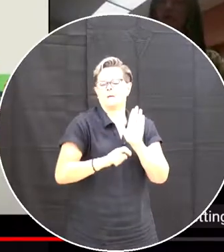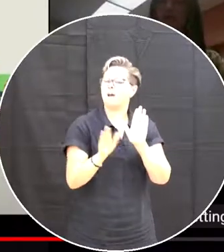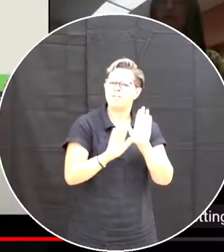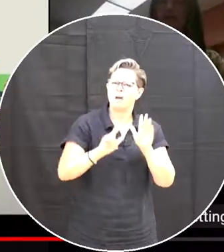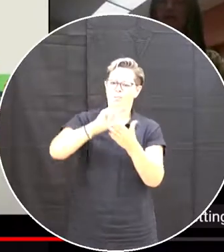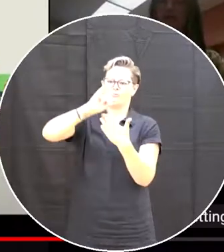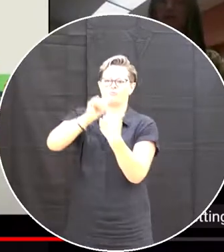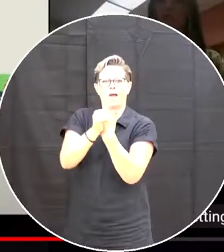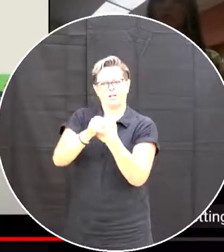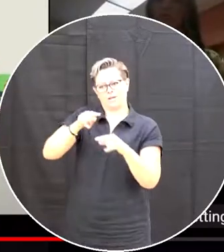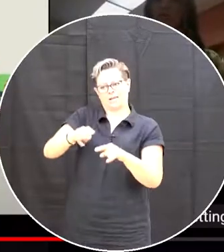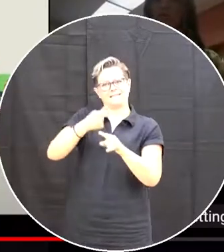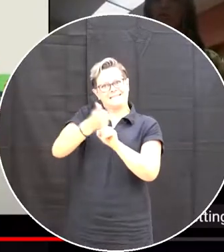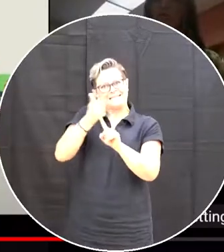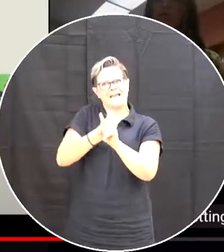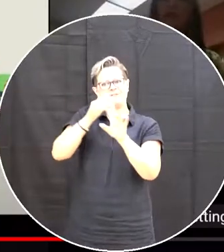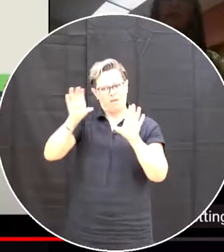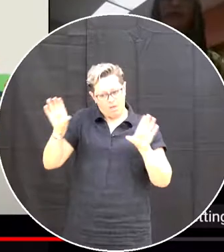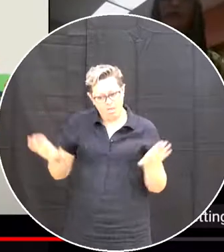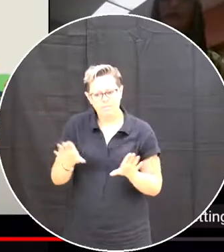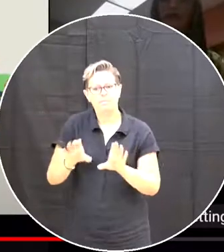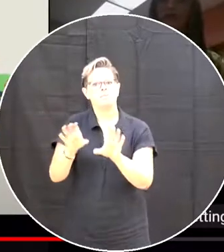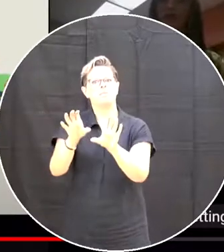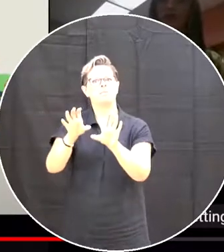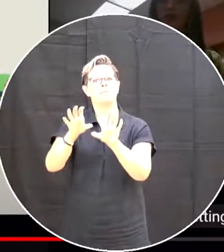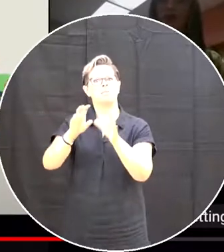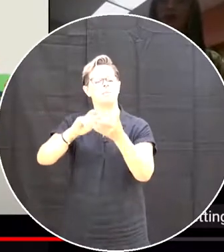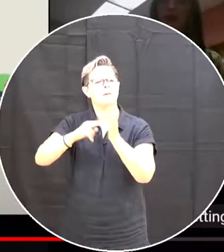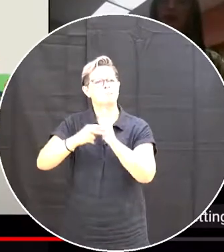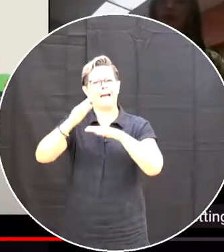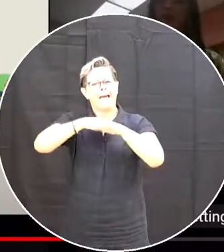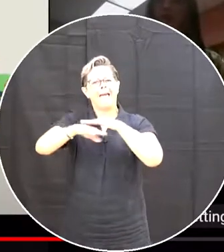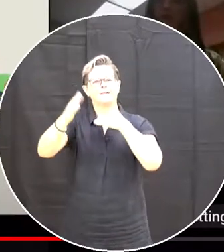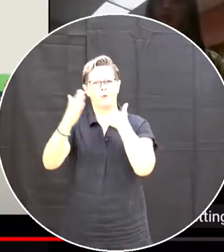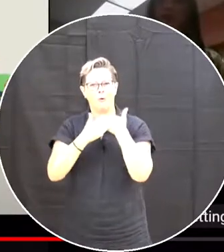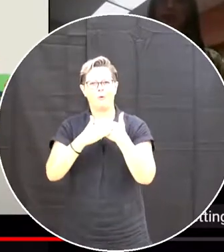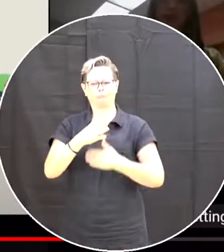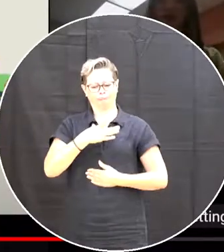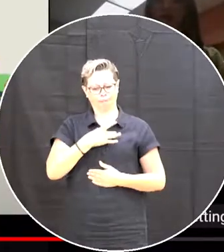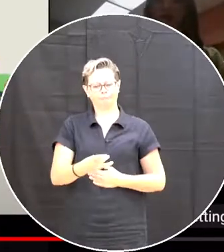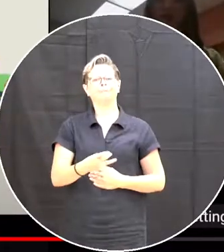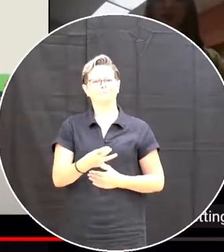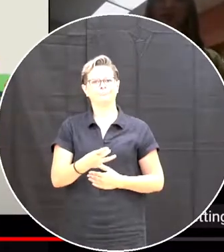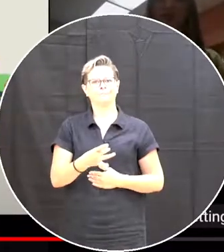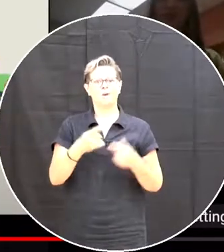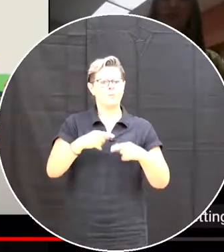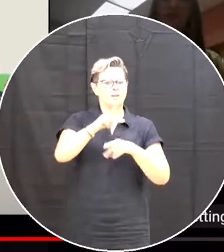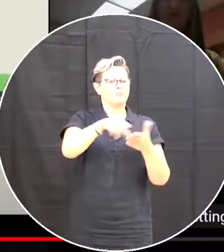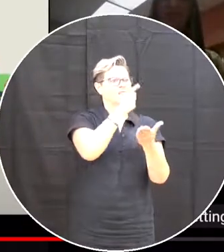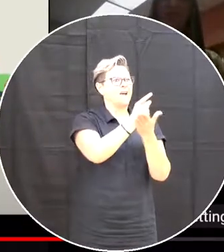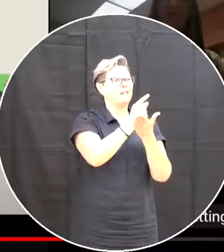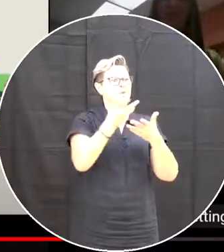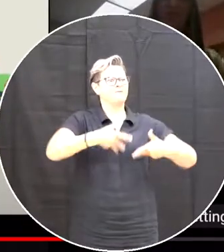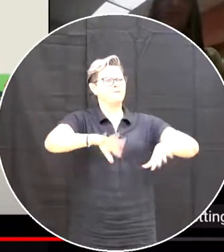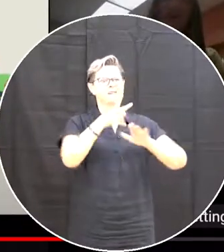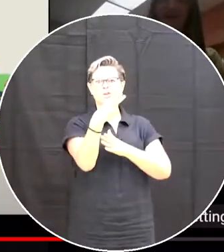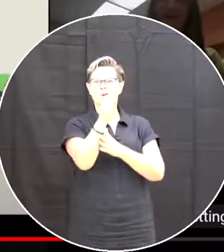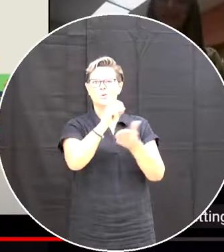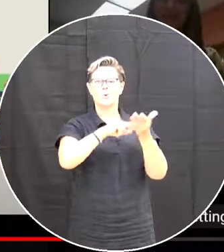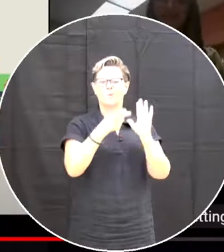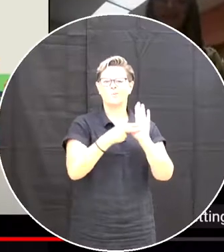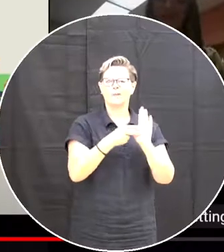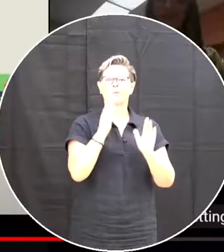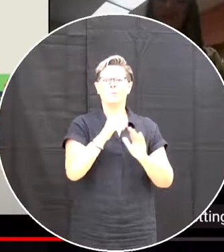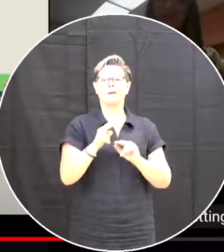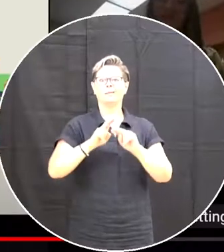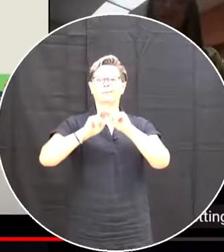projects And so it feels like you are doing really hands-on And I know like once you graduate And you go out of high school You are not going to